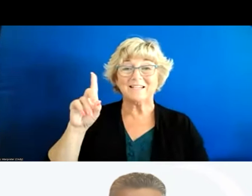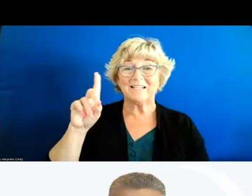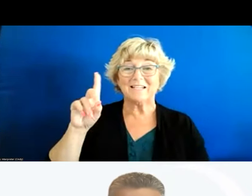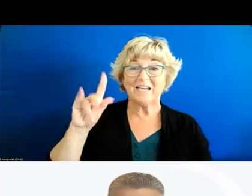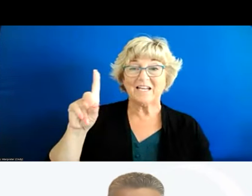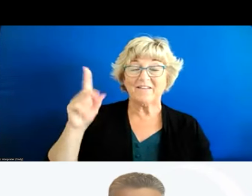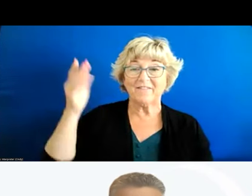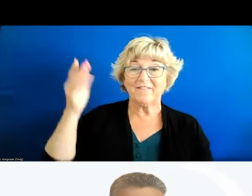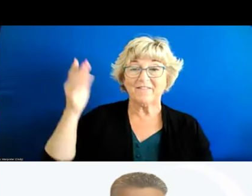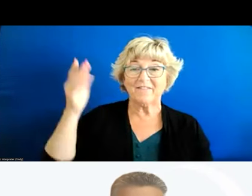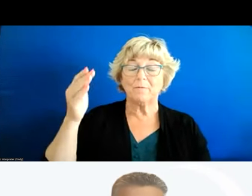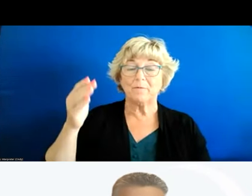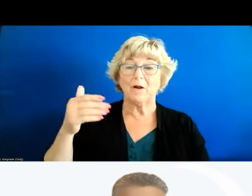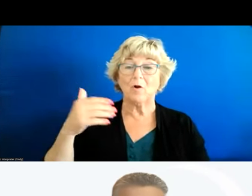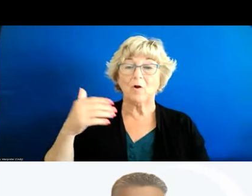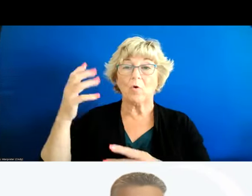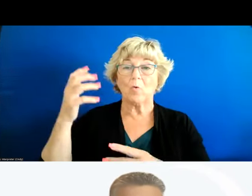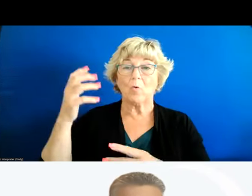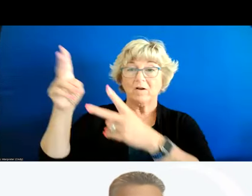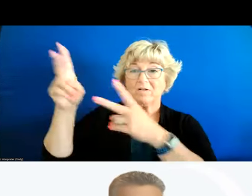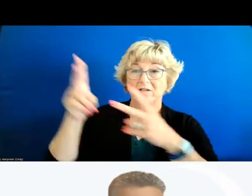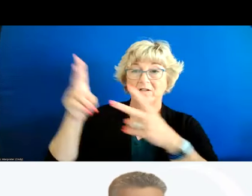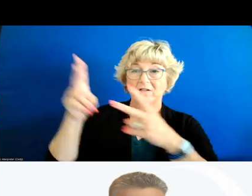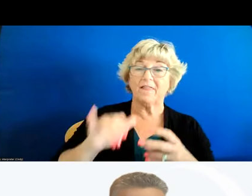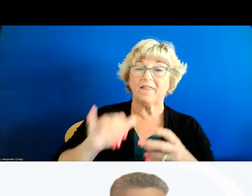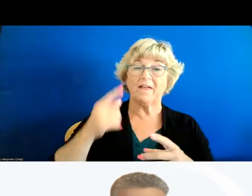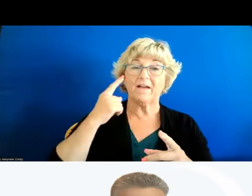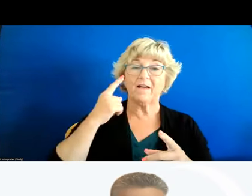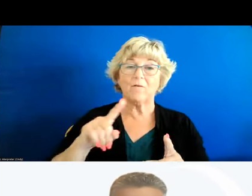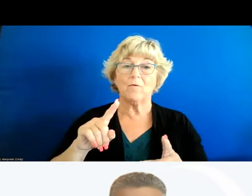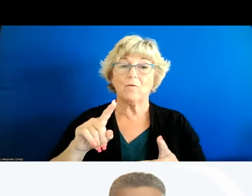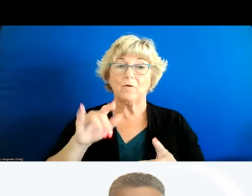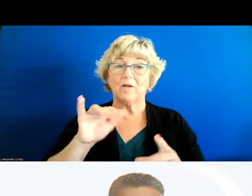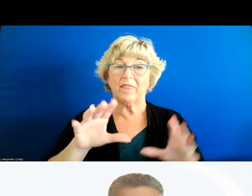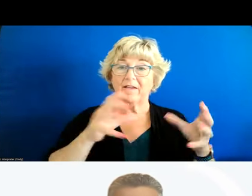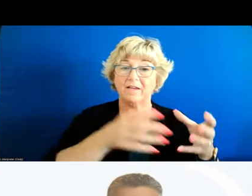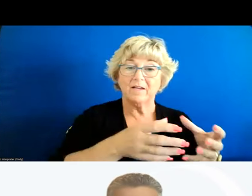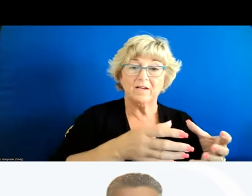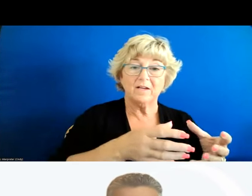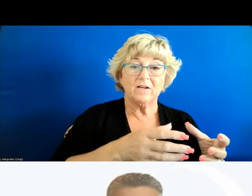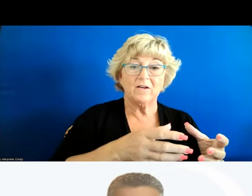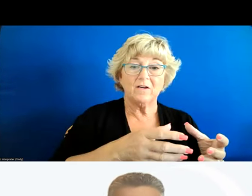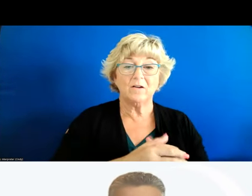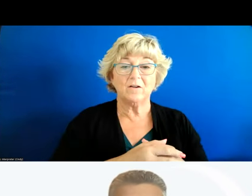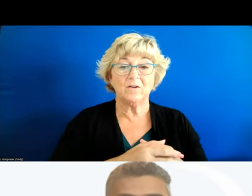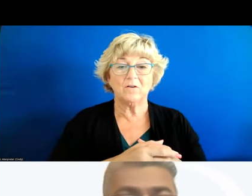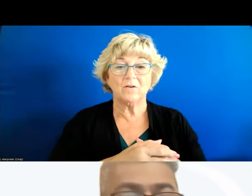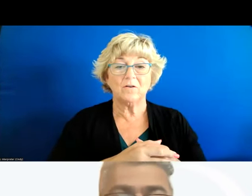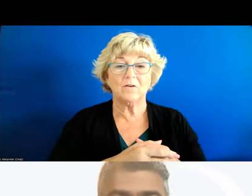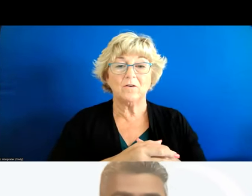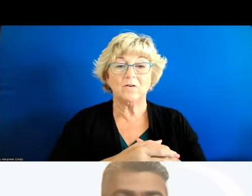mirror image of that that we want to conduct for the cadrp priorities and of course by walking us through